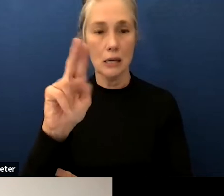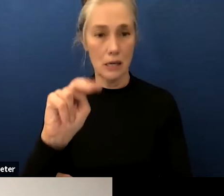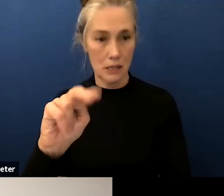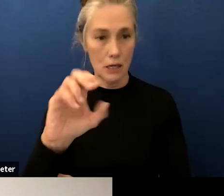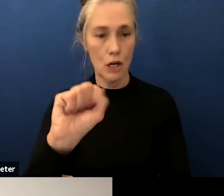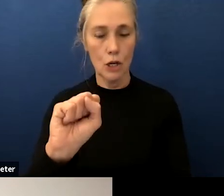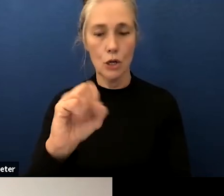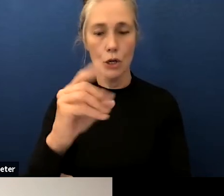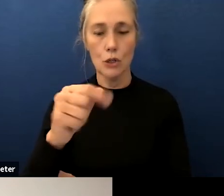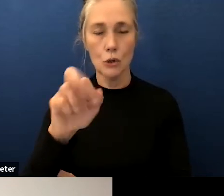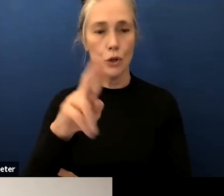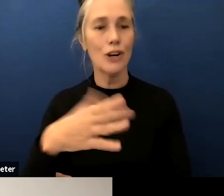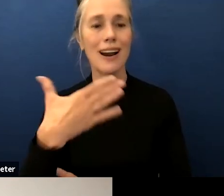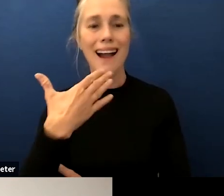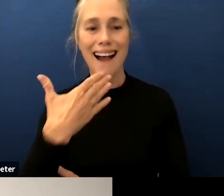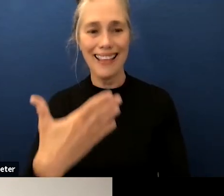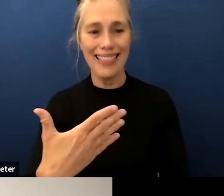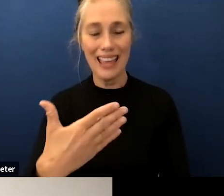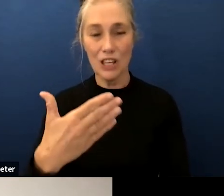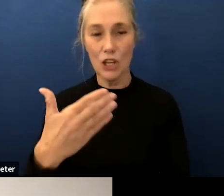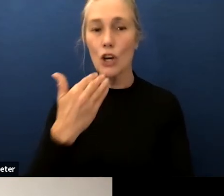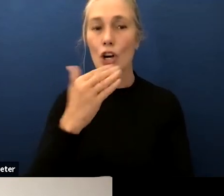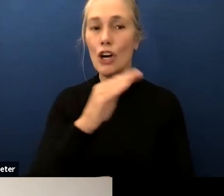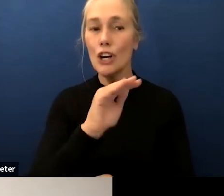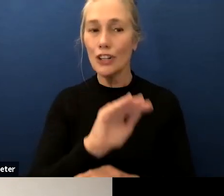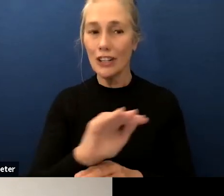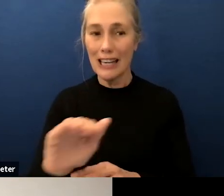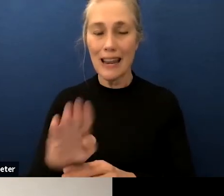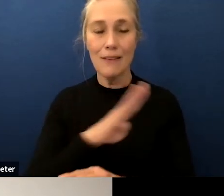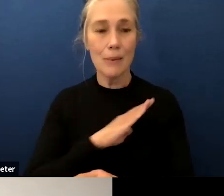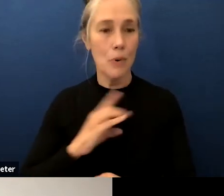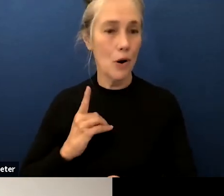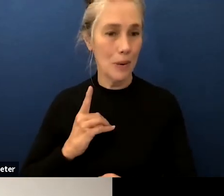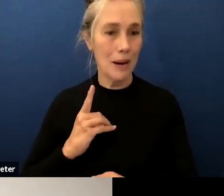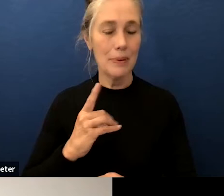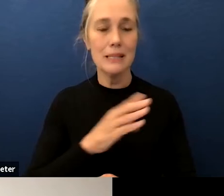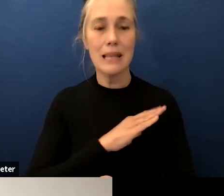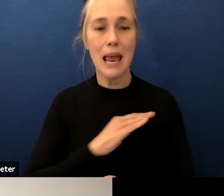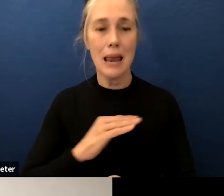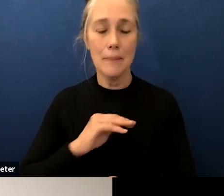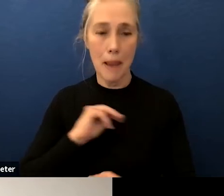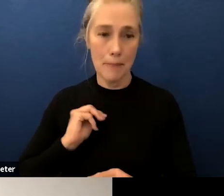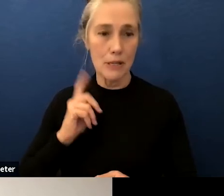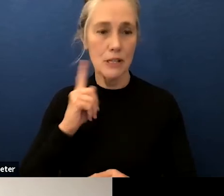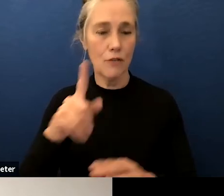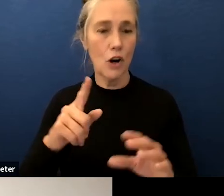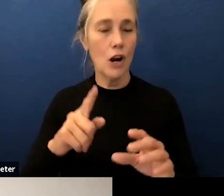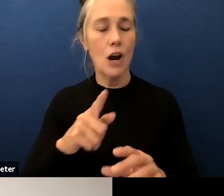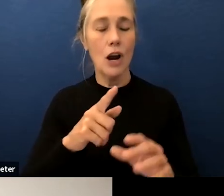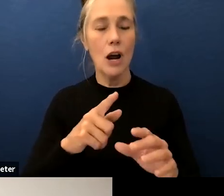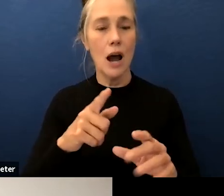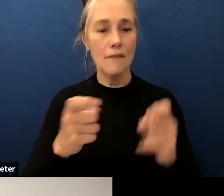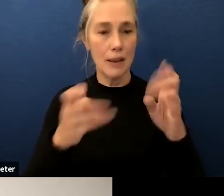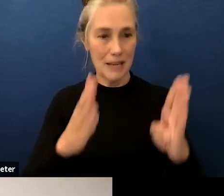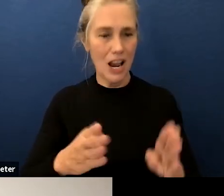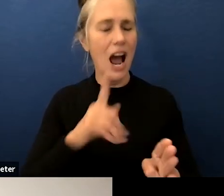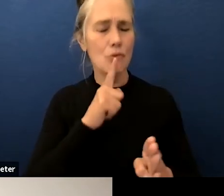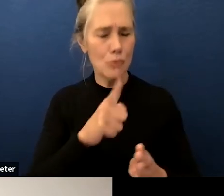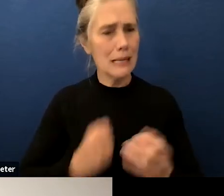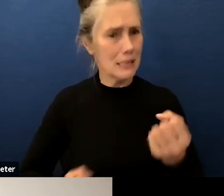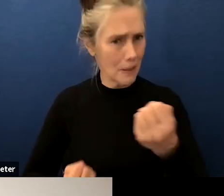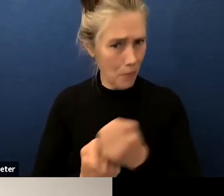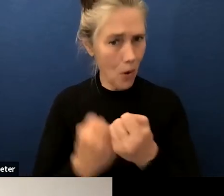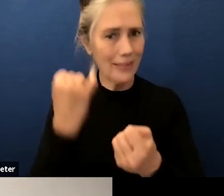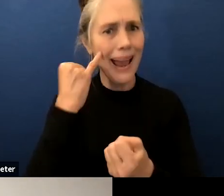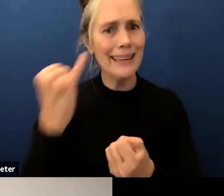hi thank you um good evening board members and members of the administration uh i wholly support this idea um seems fairly